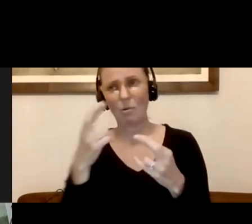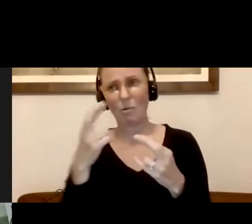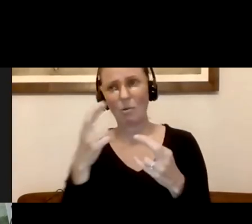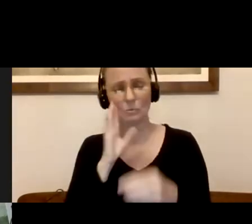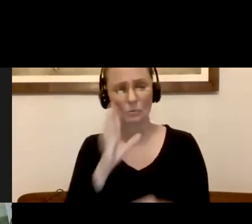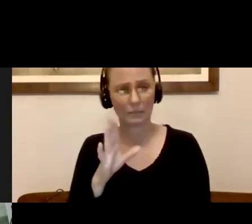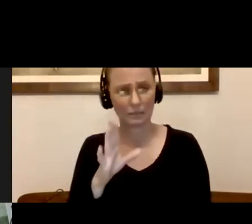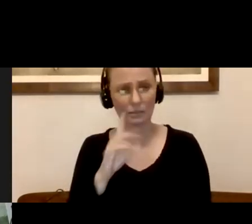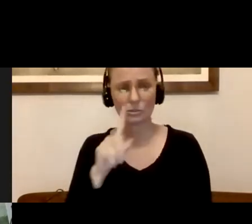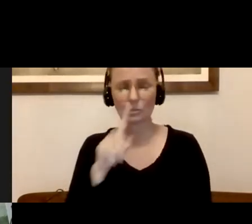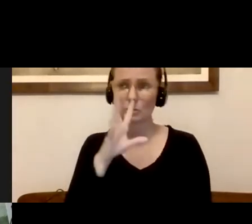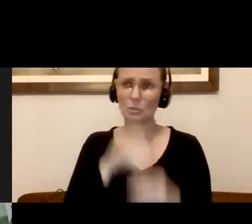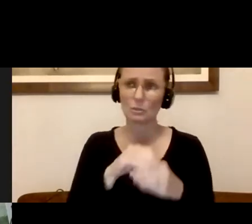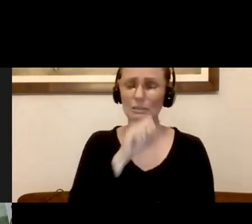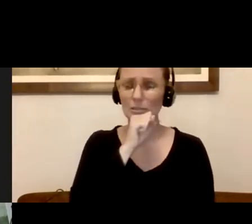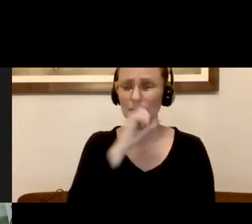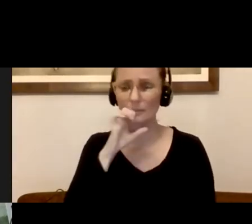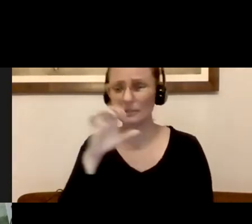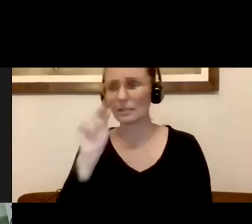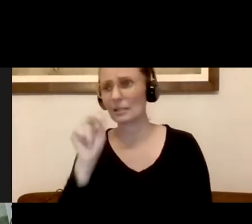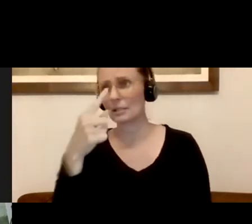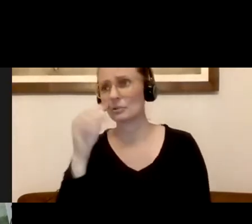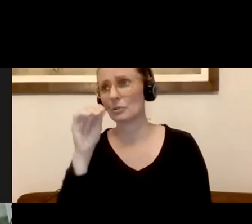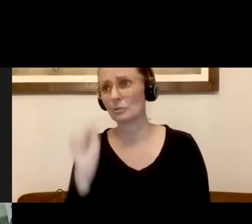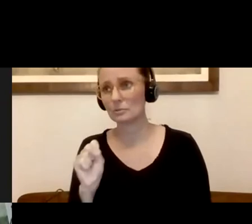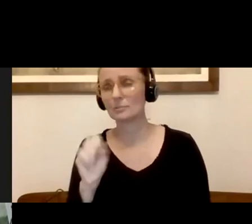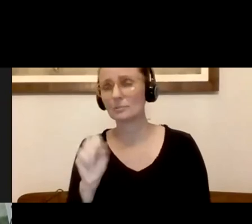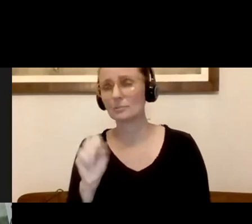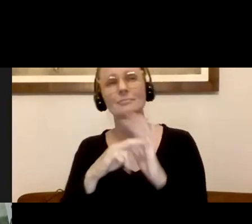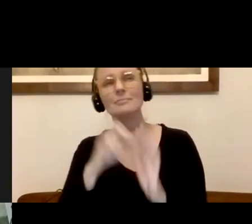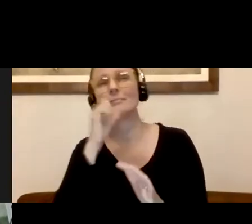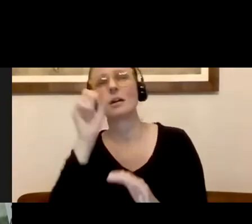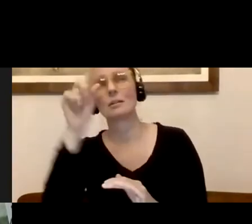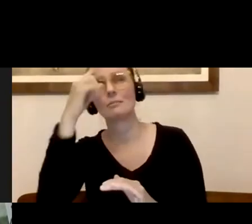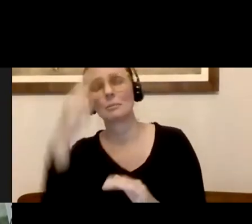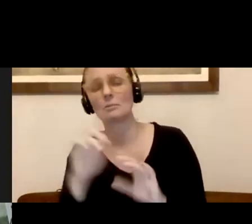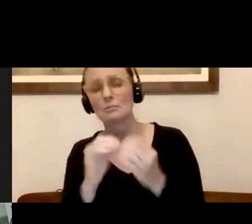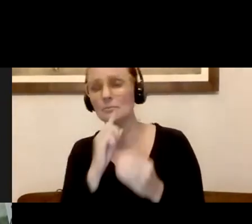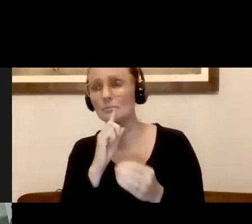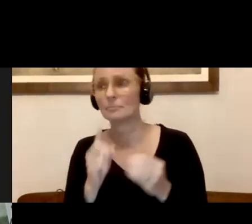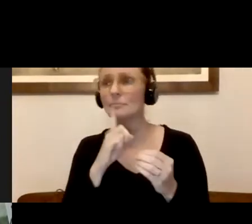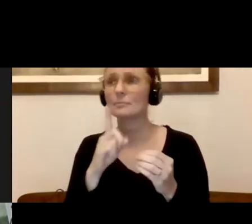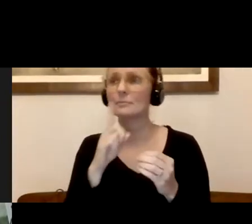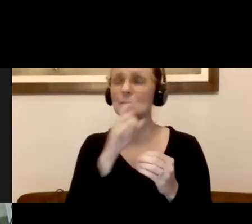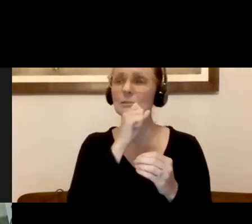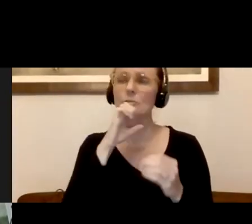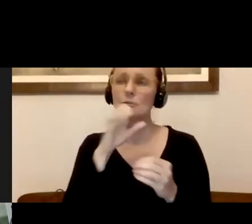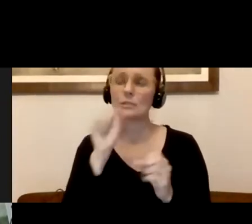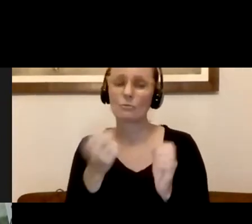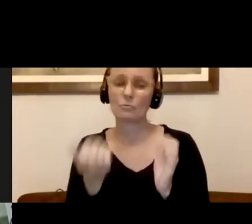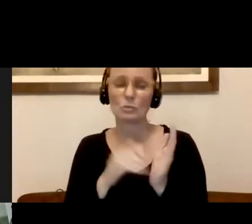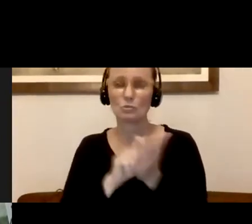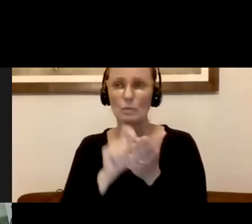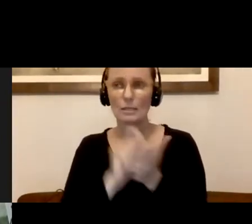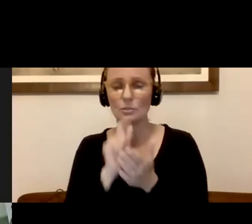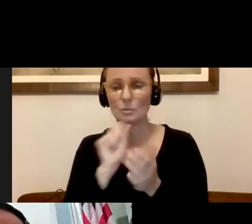include seniors and NGOs, that's non-governmental organizations that serve seniors to rewrite summer vision so that plans are made in every